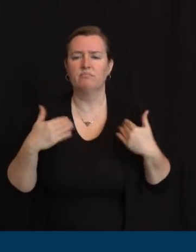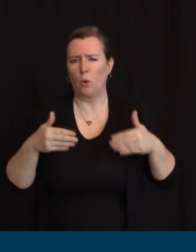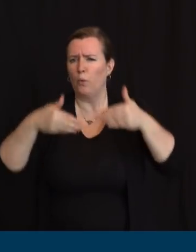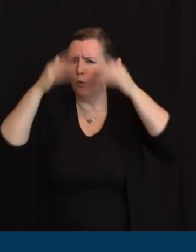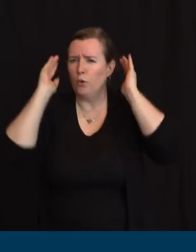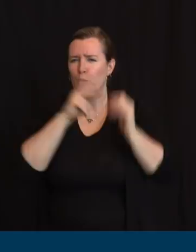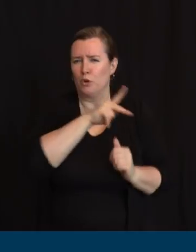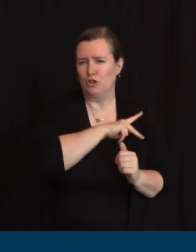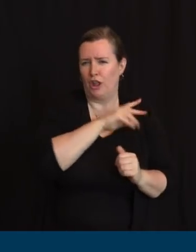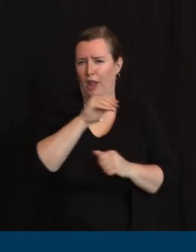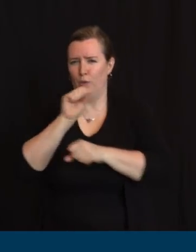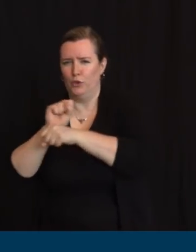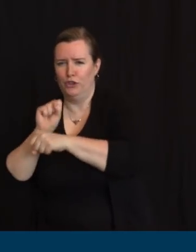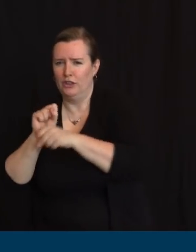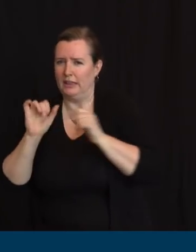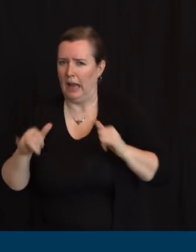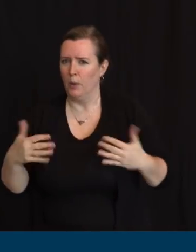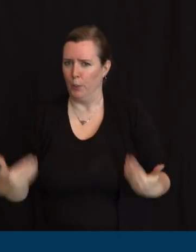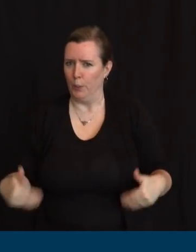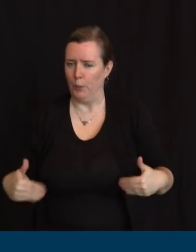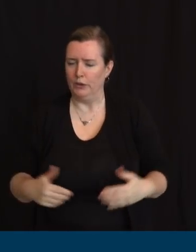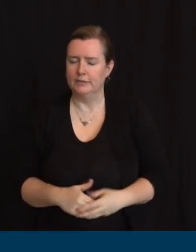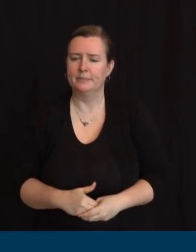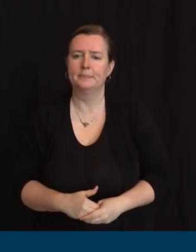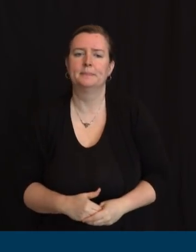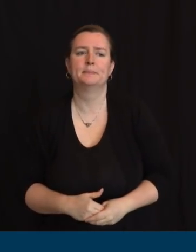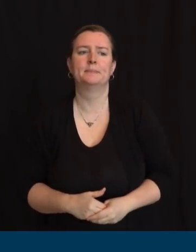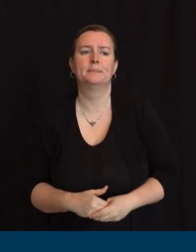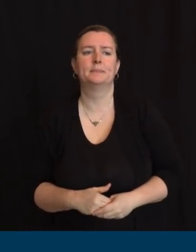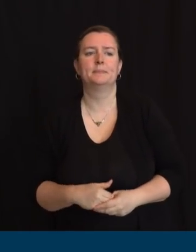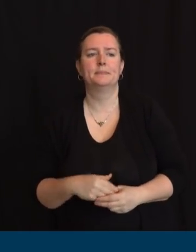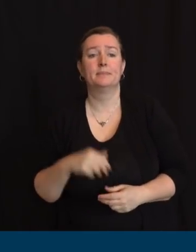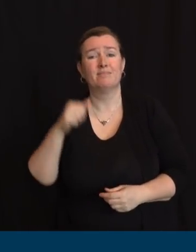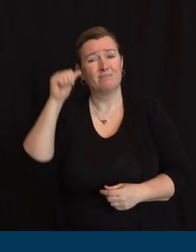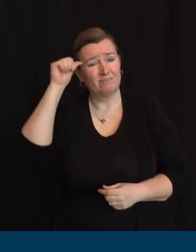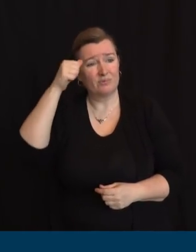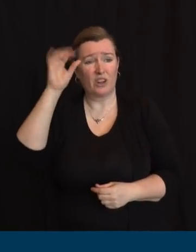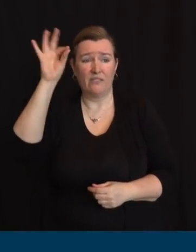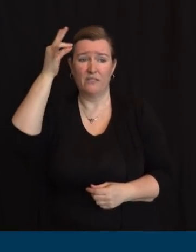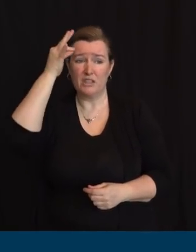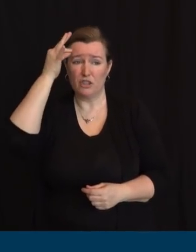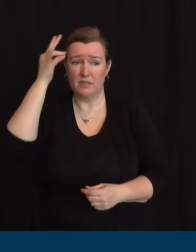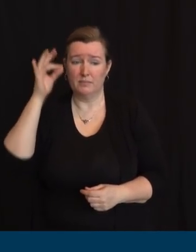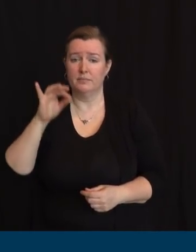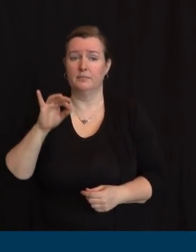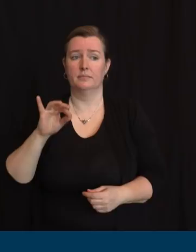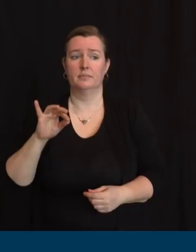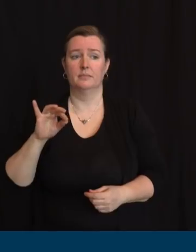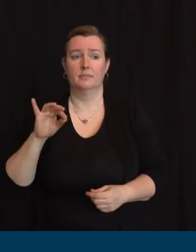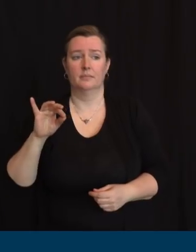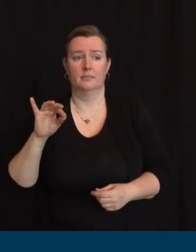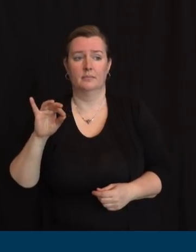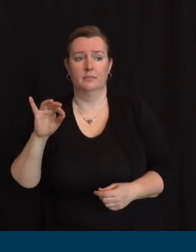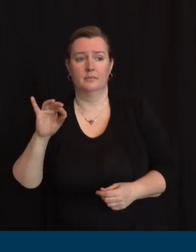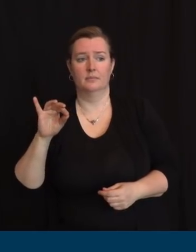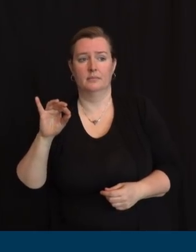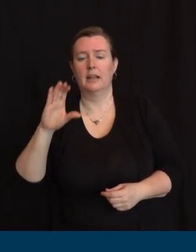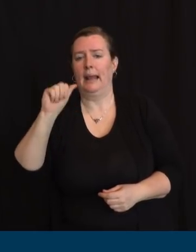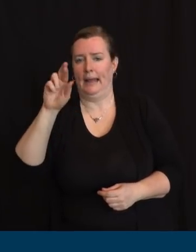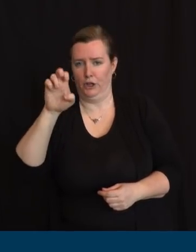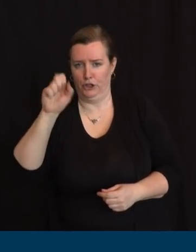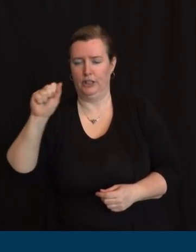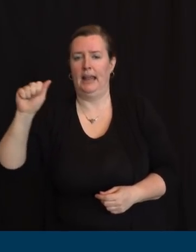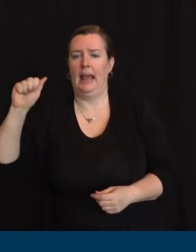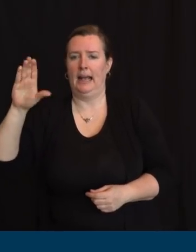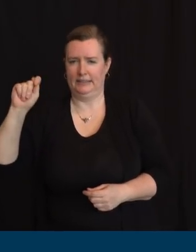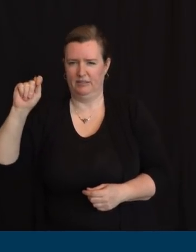additional $600 per week made available by the Federal CARES Act is hitting accounts starting today. And we're